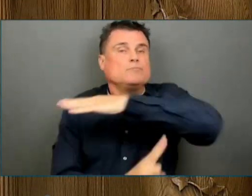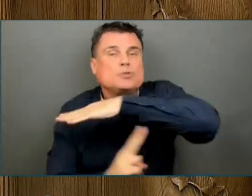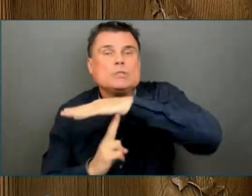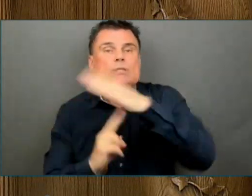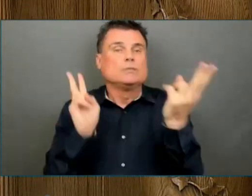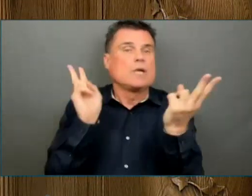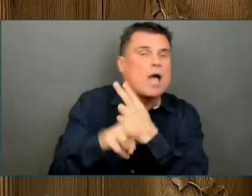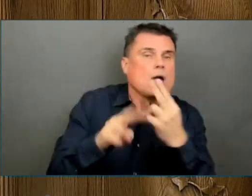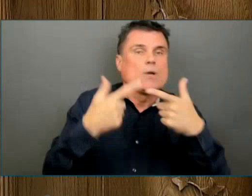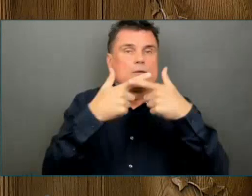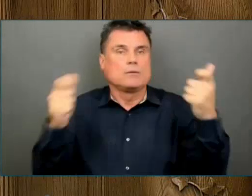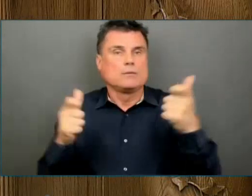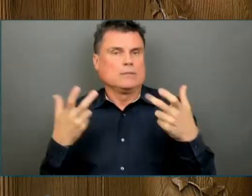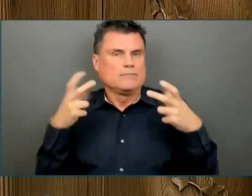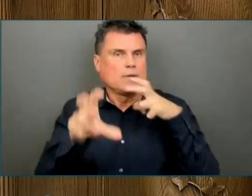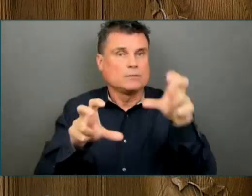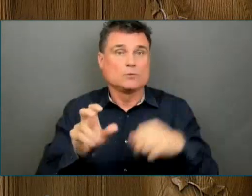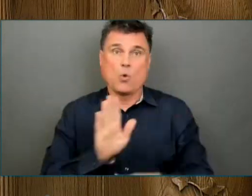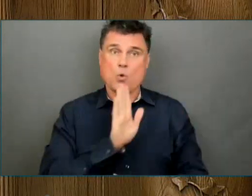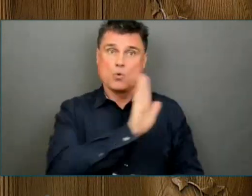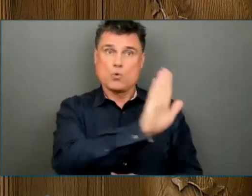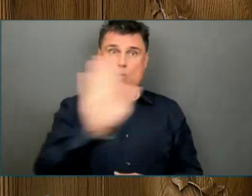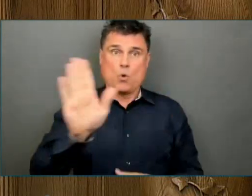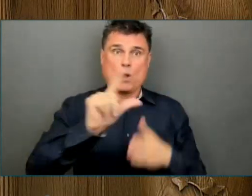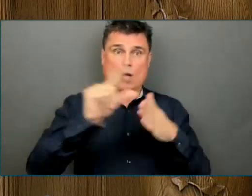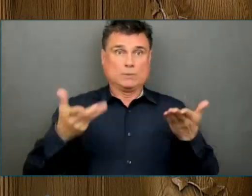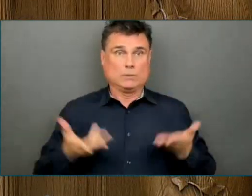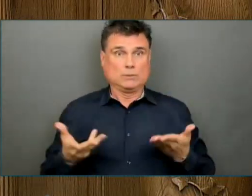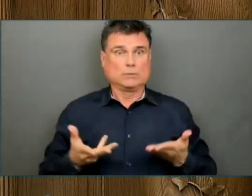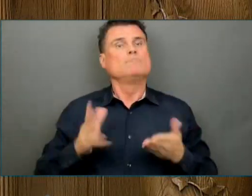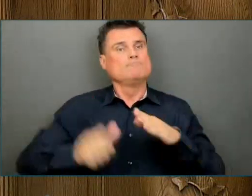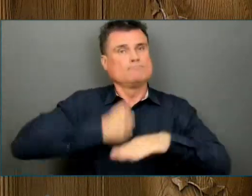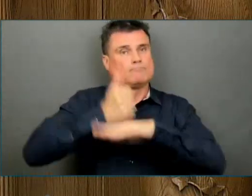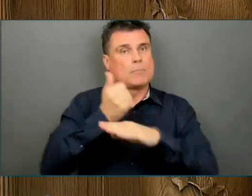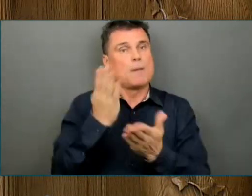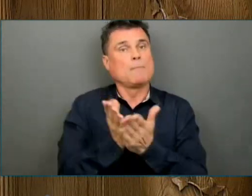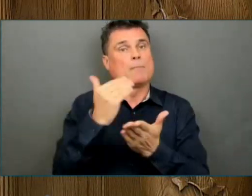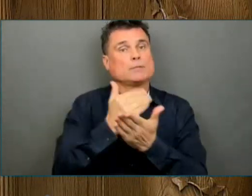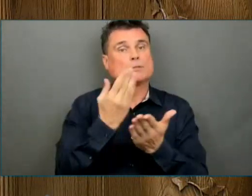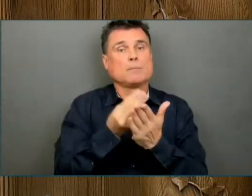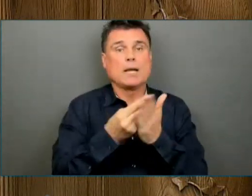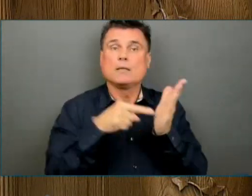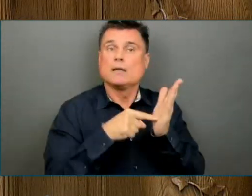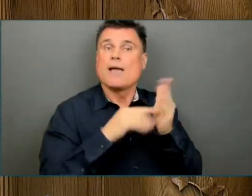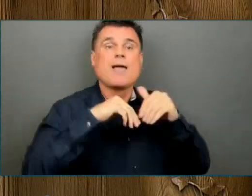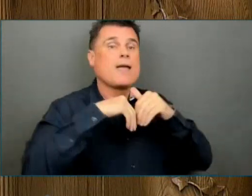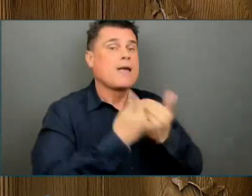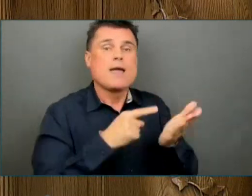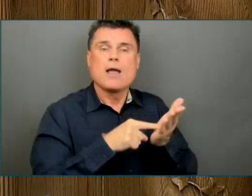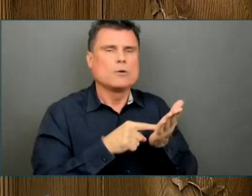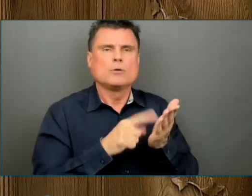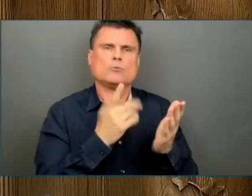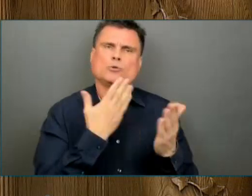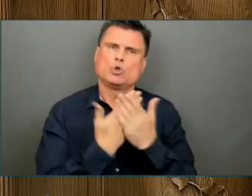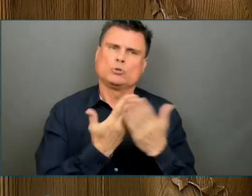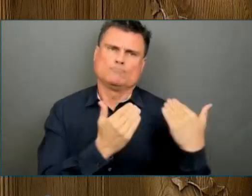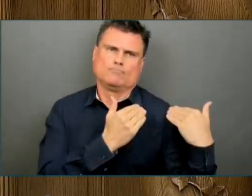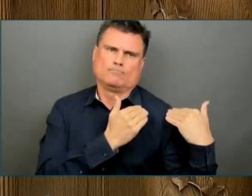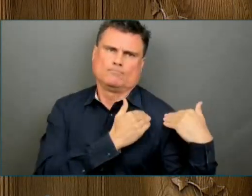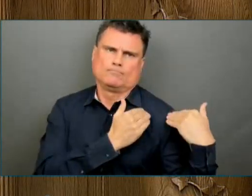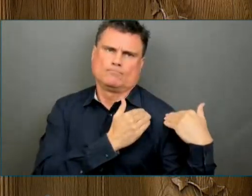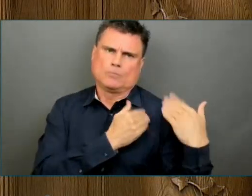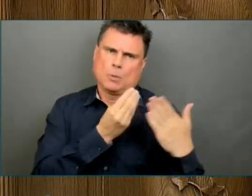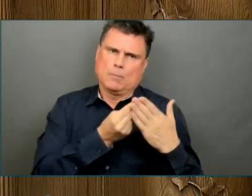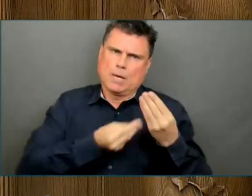principles of fiscal responsibility that have guided it since day one. First and foremost, your government will